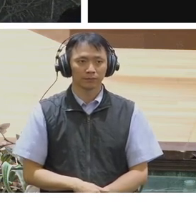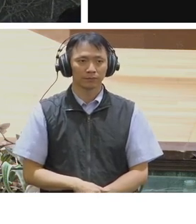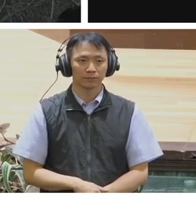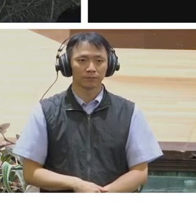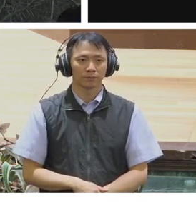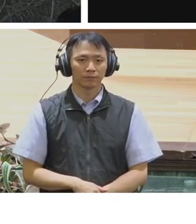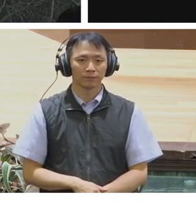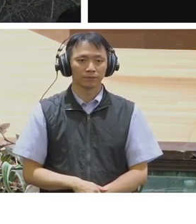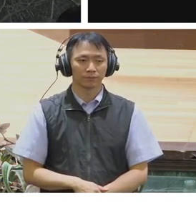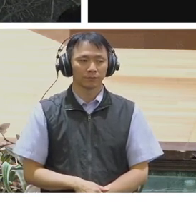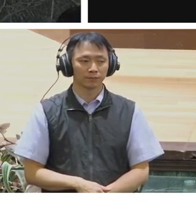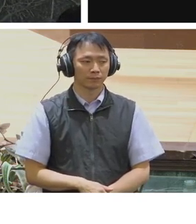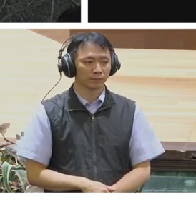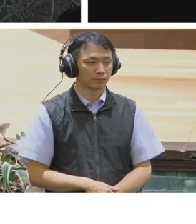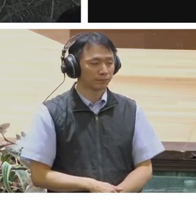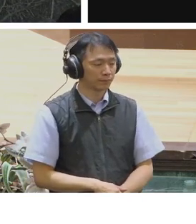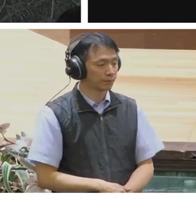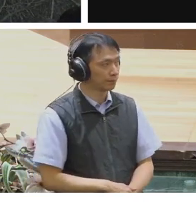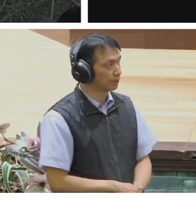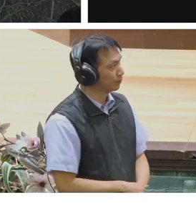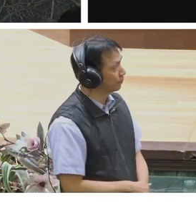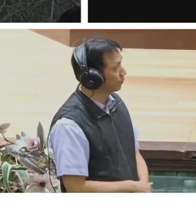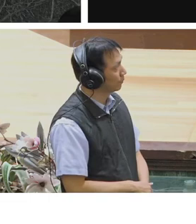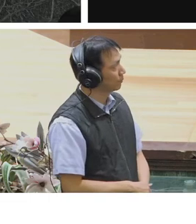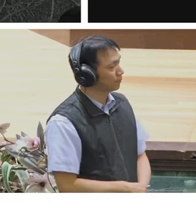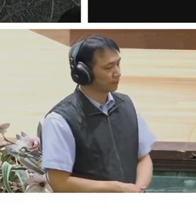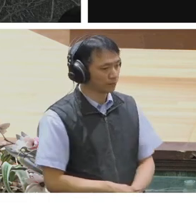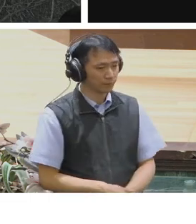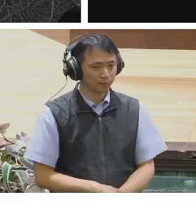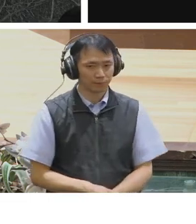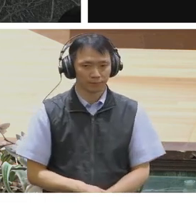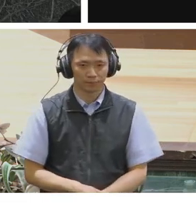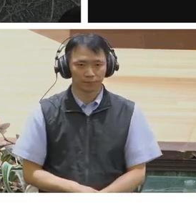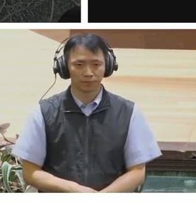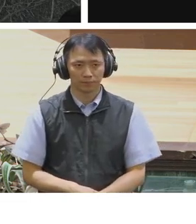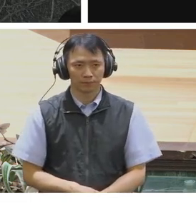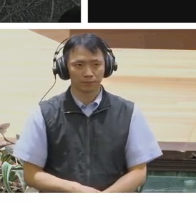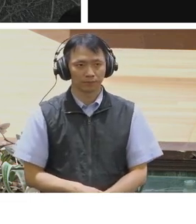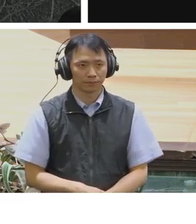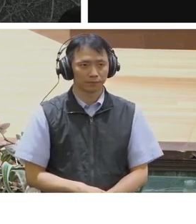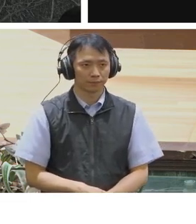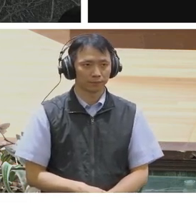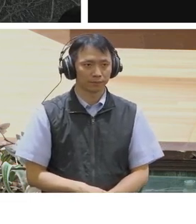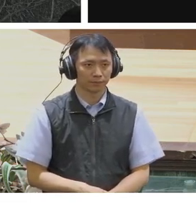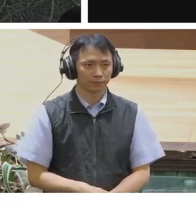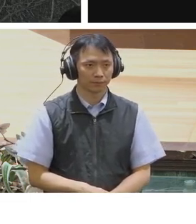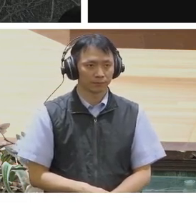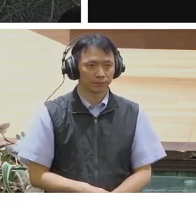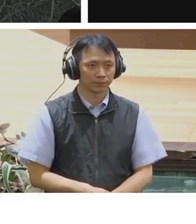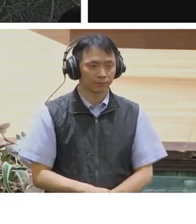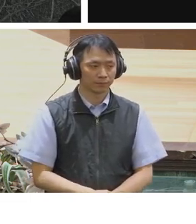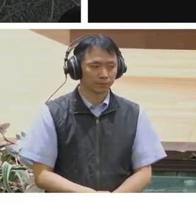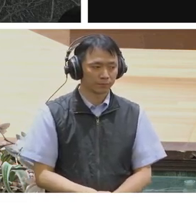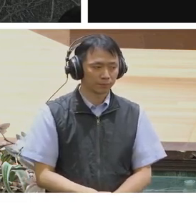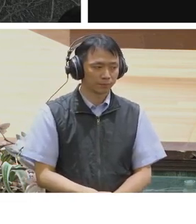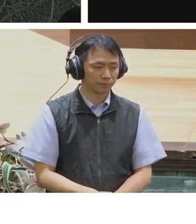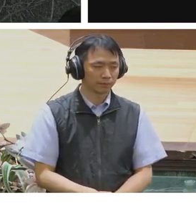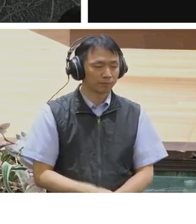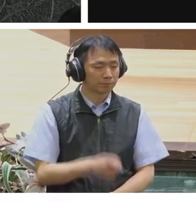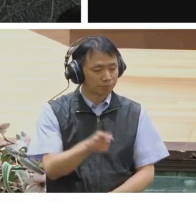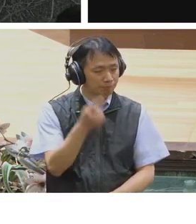Are you concerned about the risk that individual data could be re-identified and used for individual